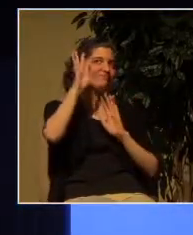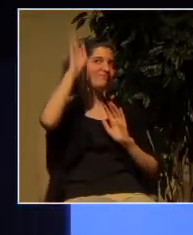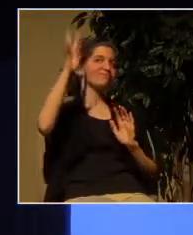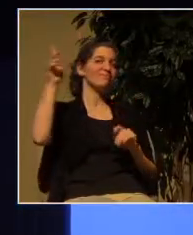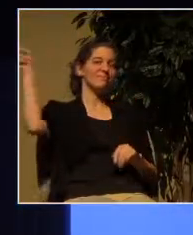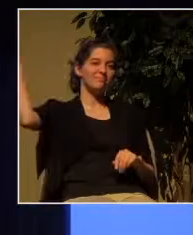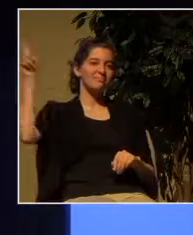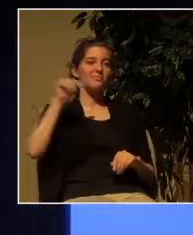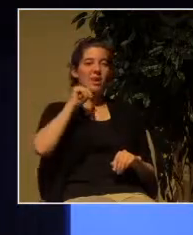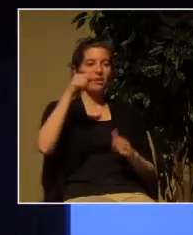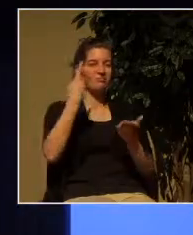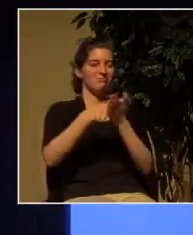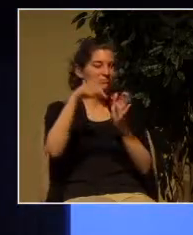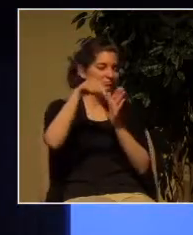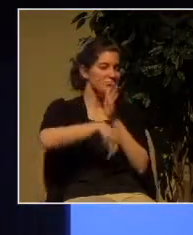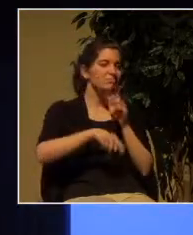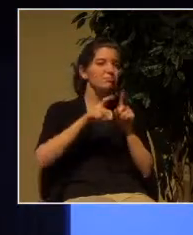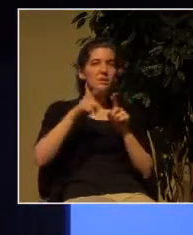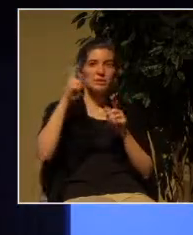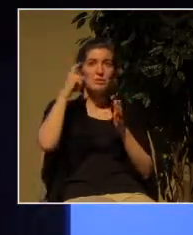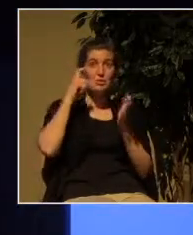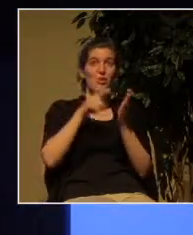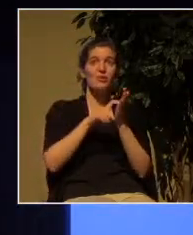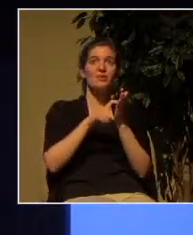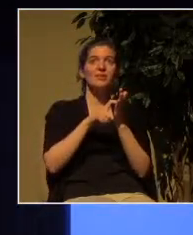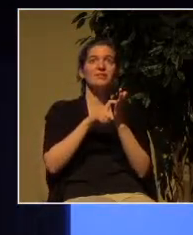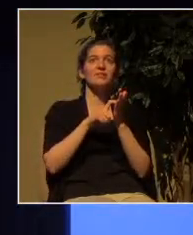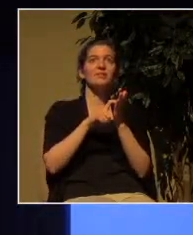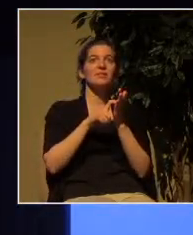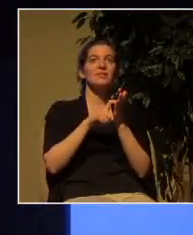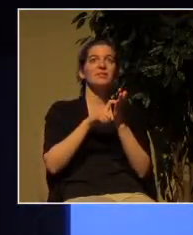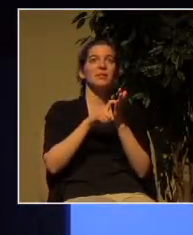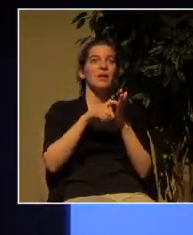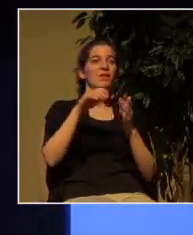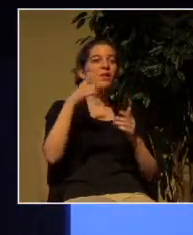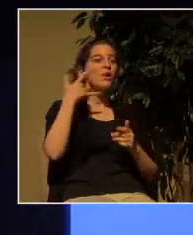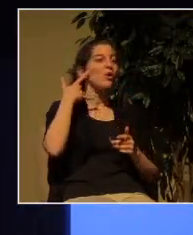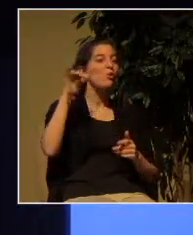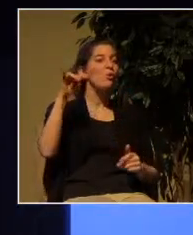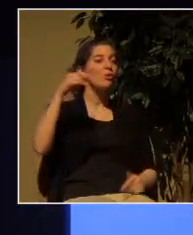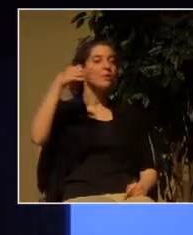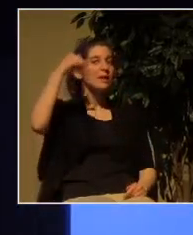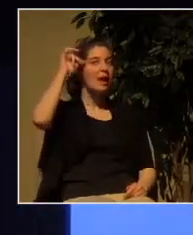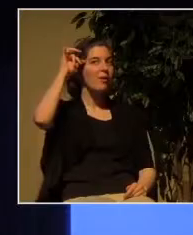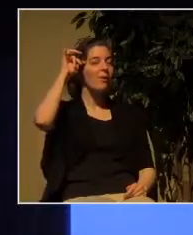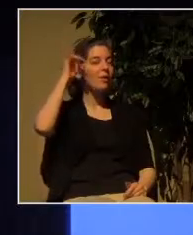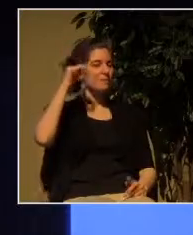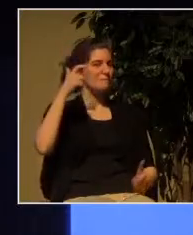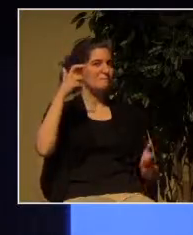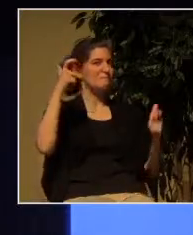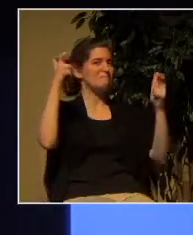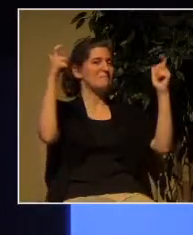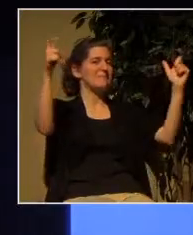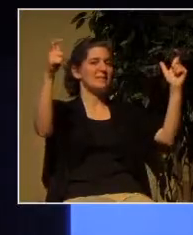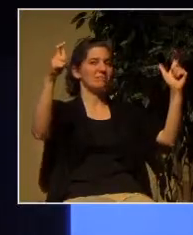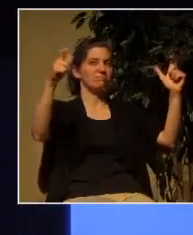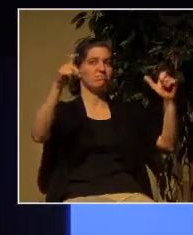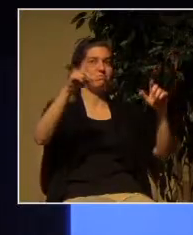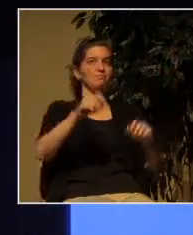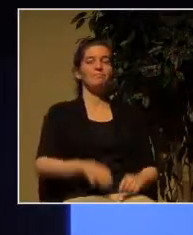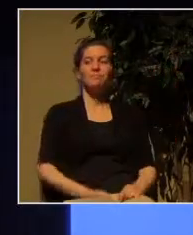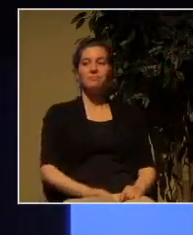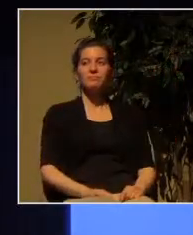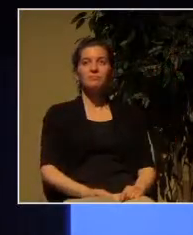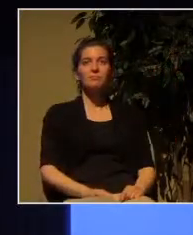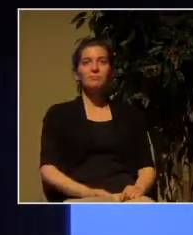but you can't help but notice that's a rather huge golden calf over here somebody's watching a big